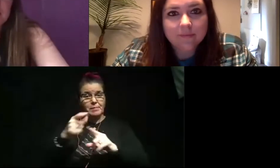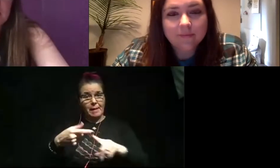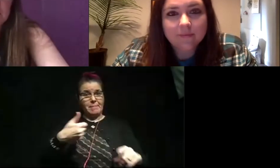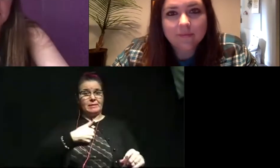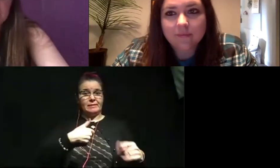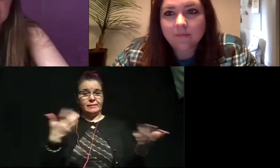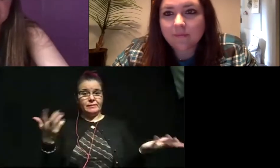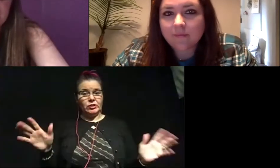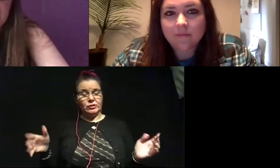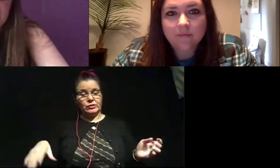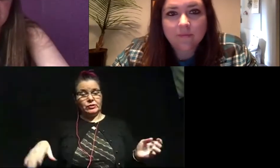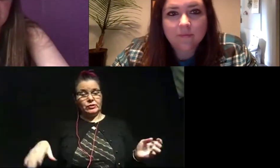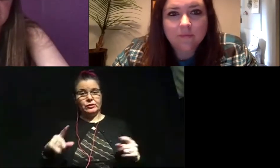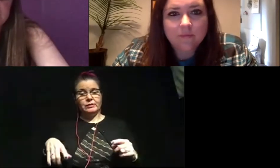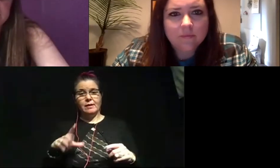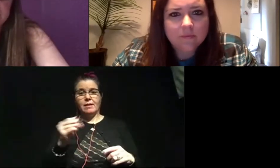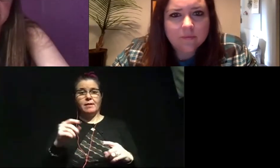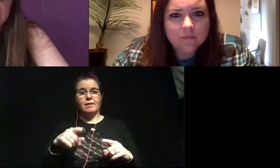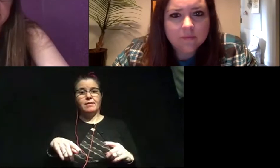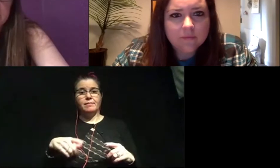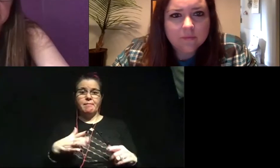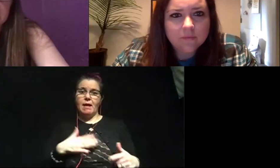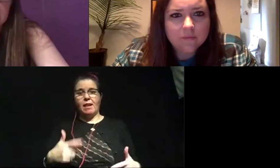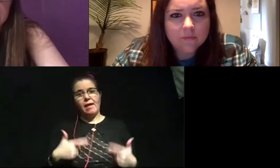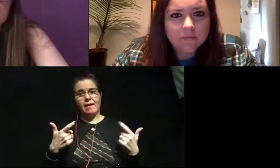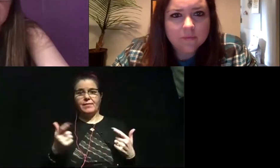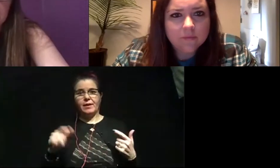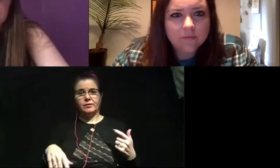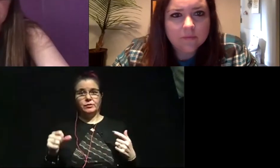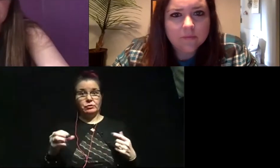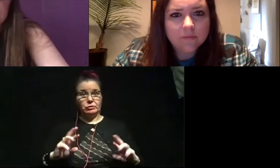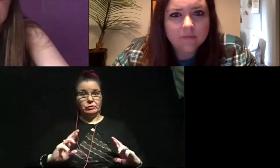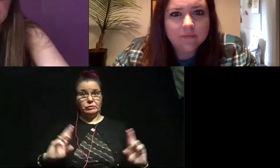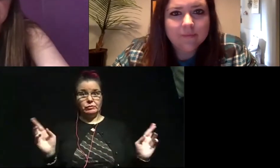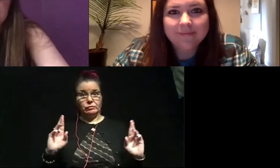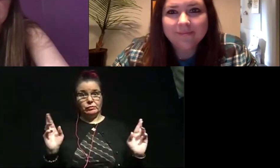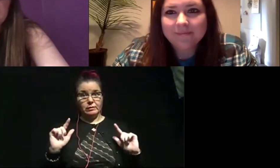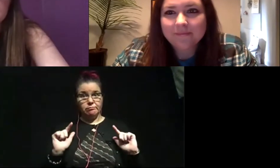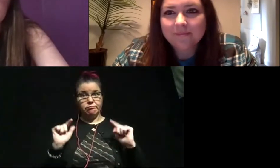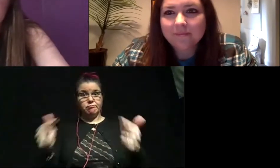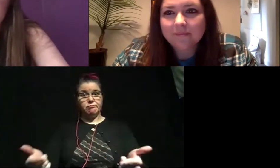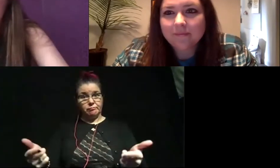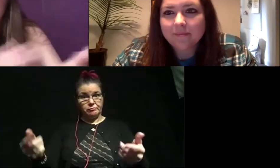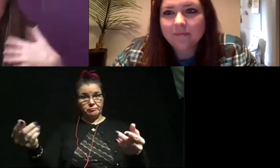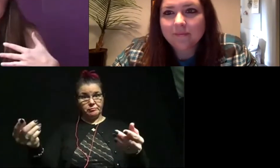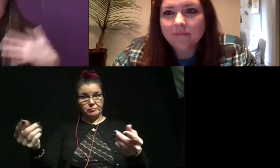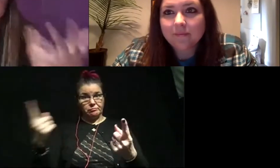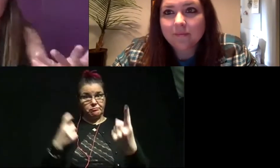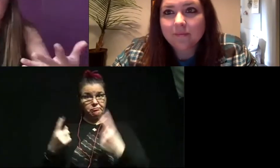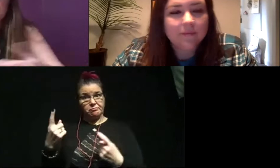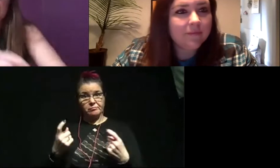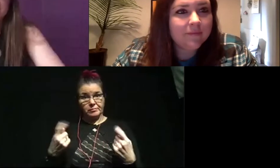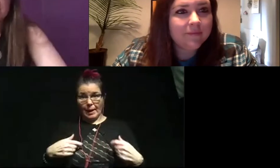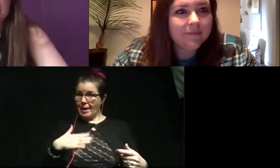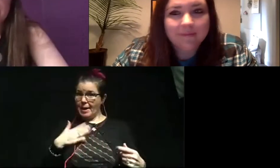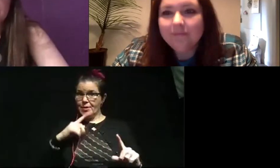about my life and things like that. So if you would like to tell me things or ask me questions, I'm so